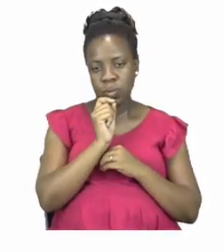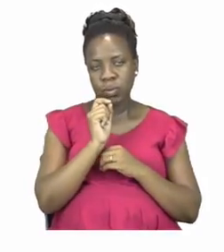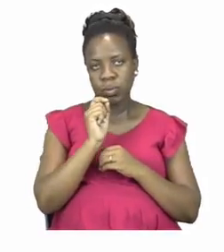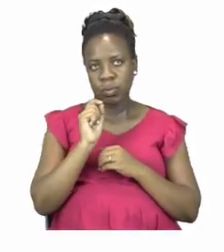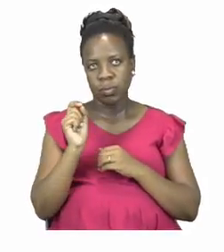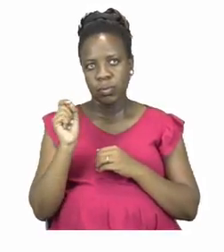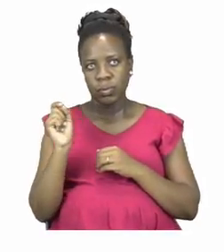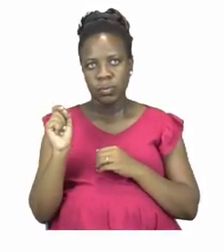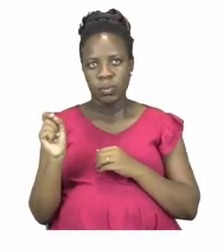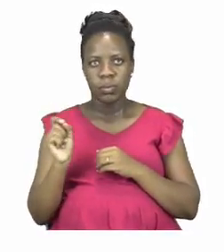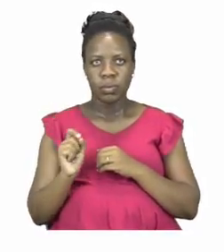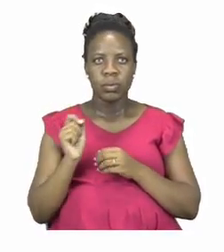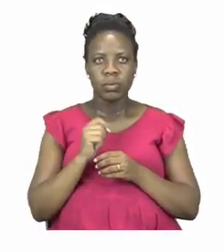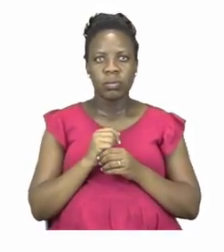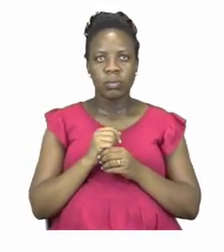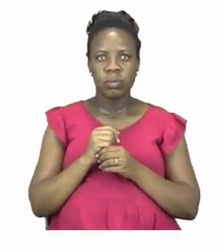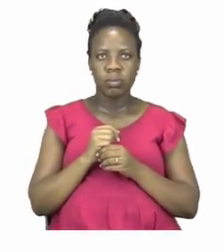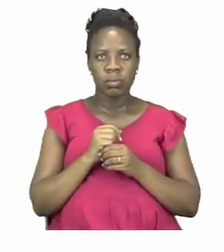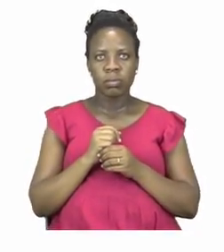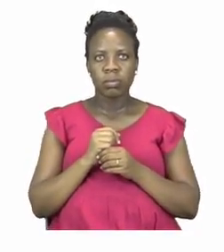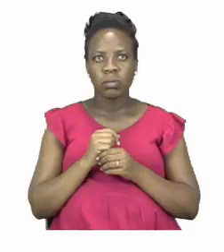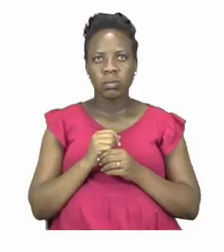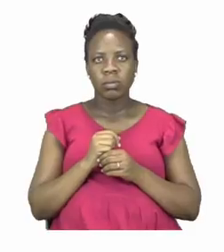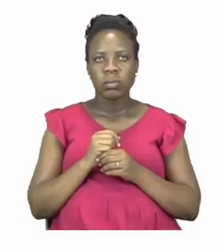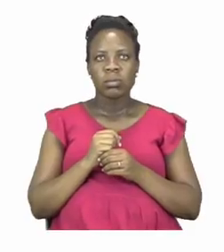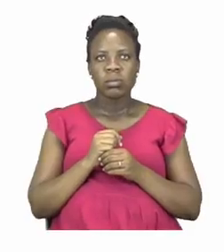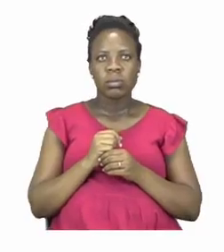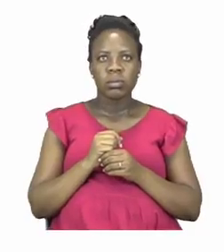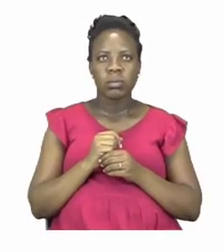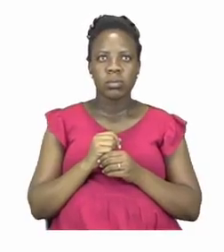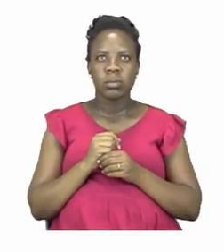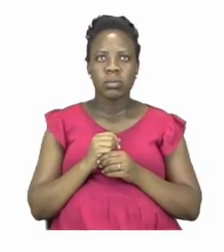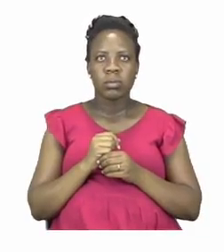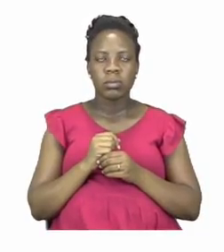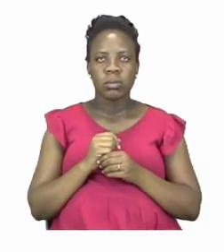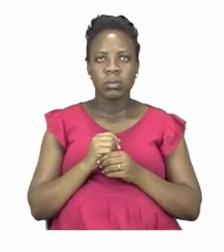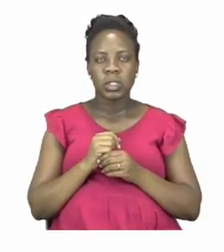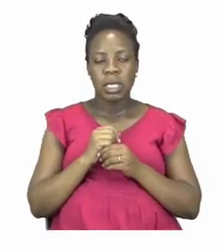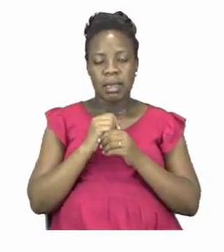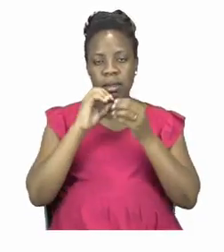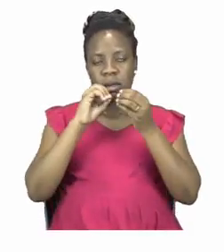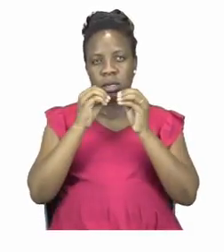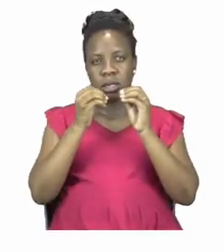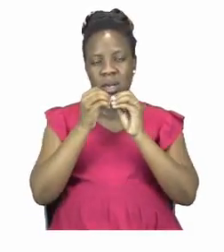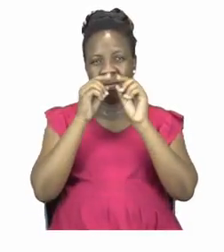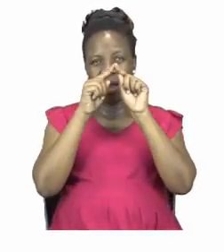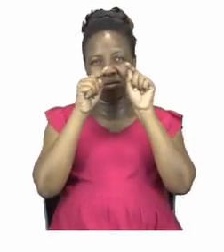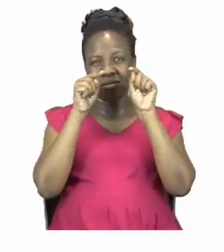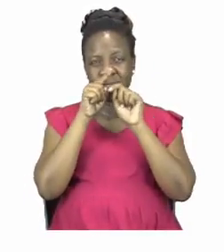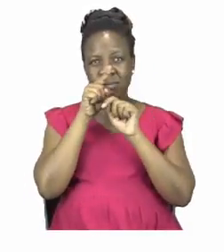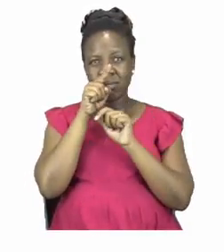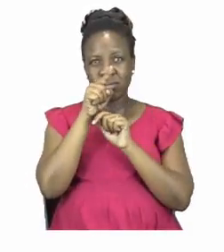equal to the number number the top. Now here we are going to do the first one. Now there you will see